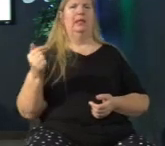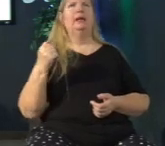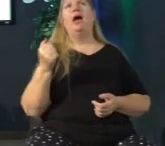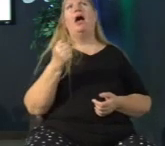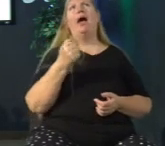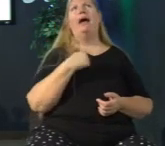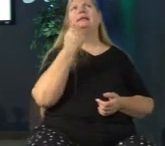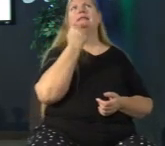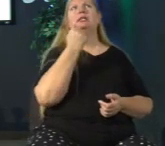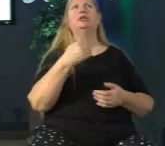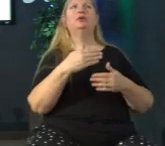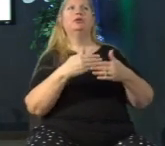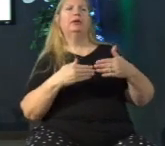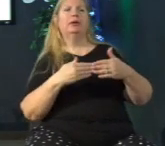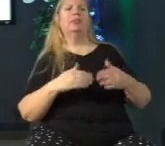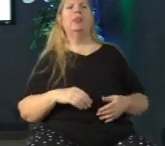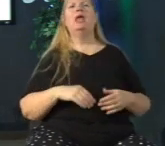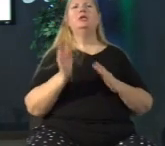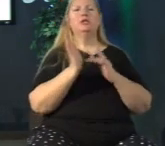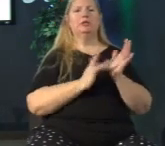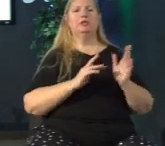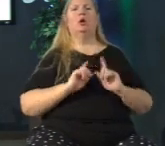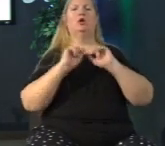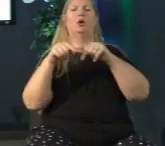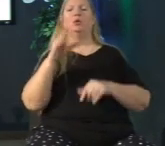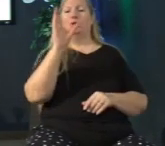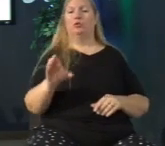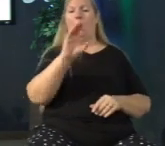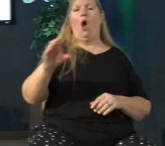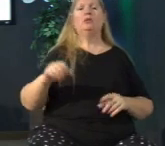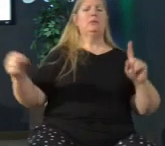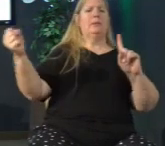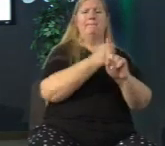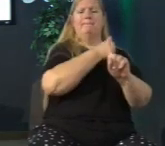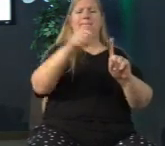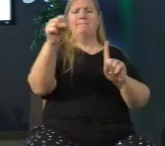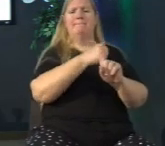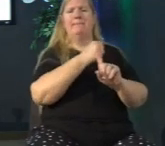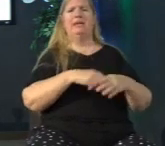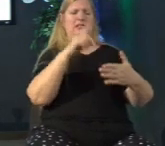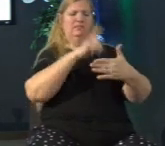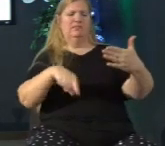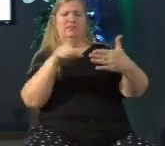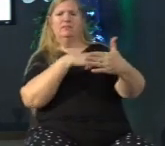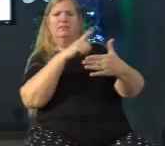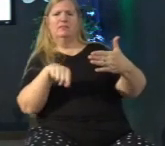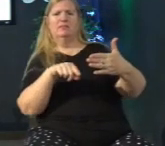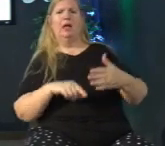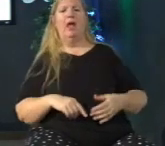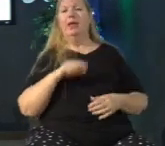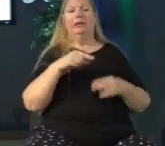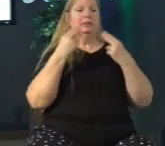Jesus Christ went to the cross suffered was was beaten ridiculed all of that and he was innocent